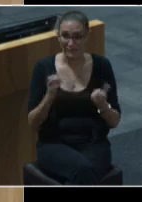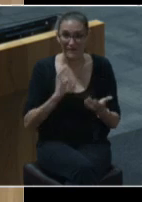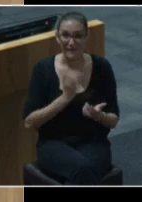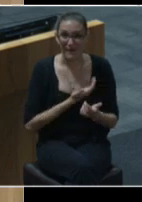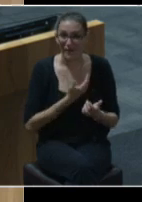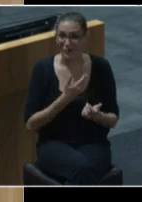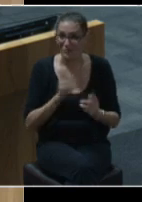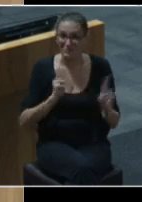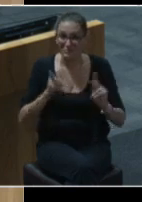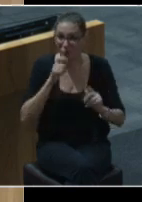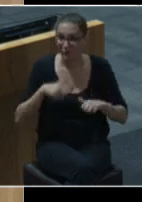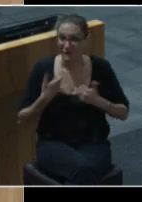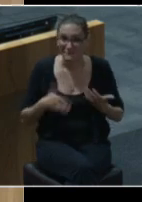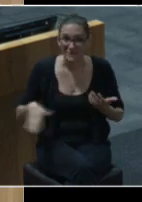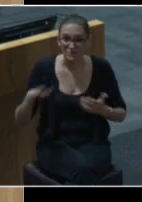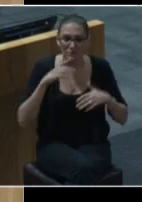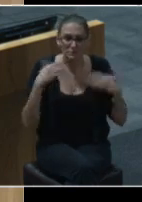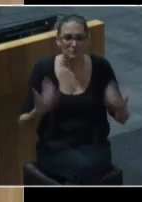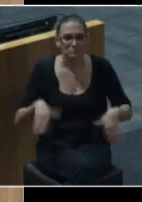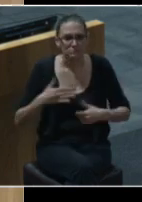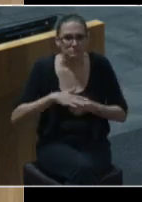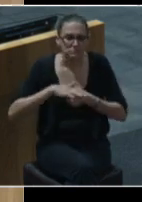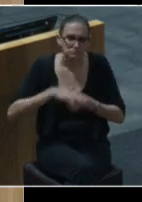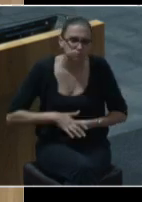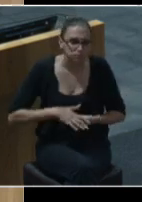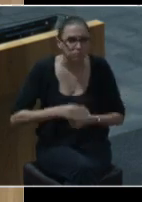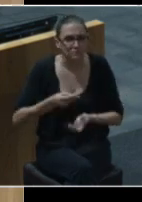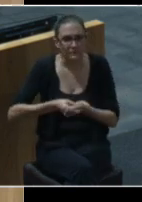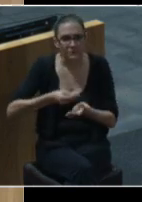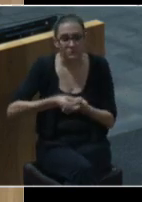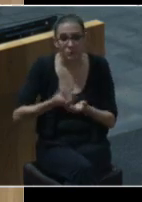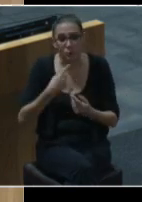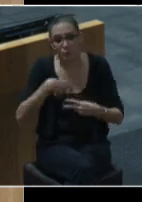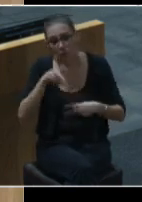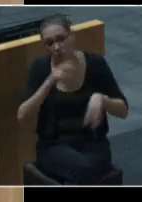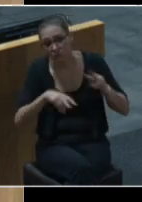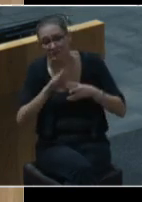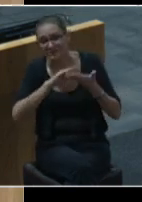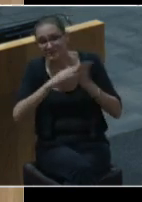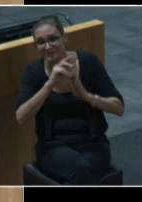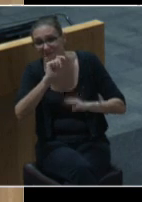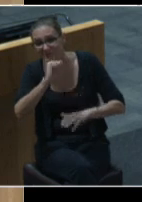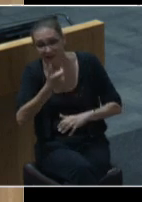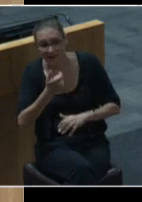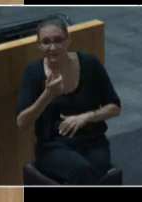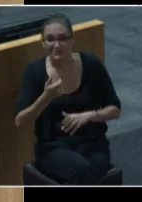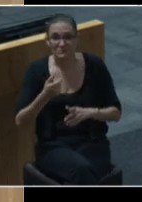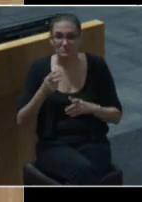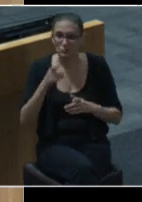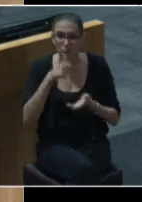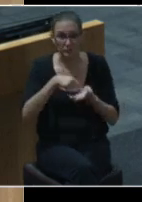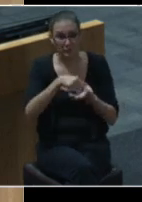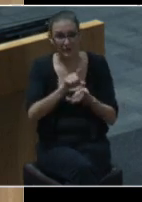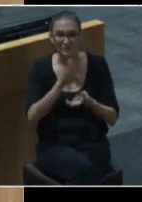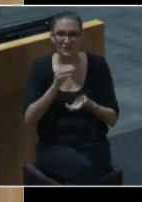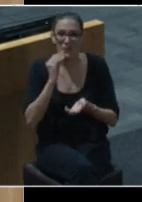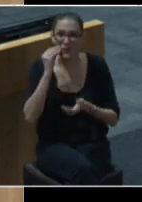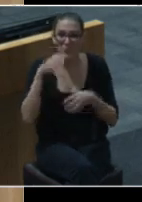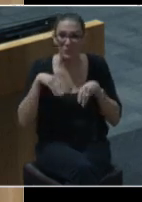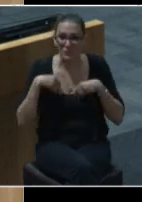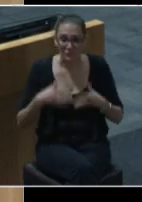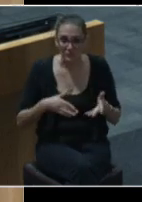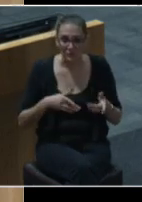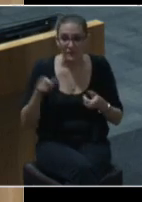experiencing financial strain. When looking at city taxes and fees paid by a homeowner in our community, this budget